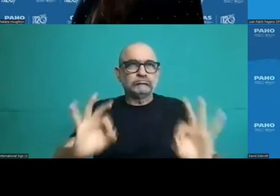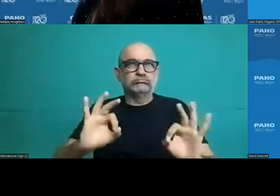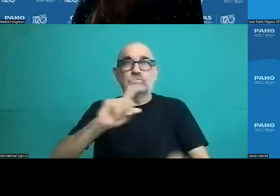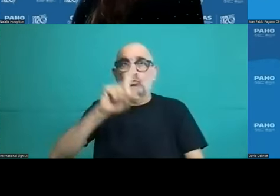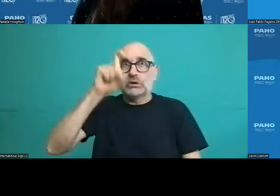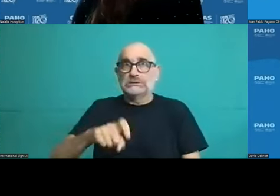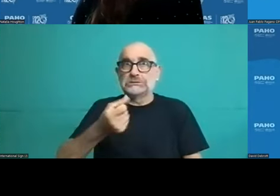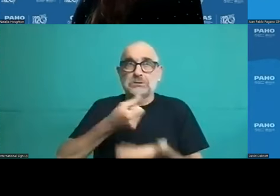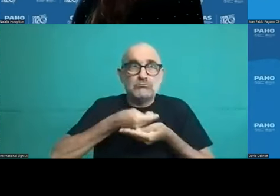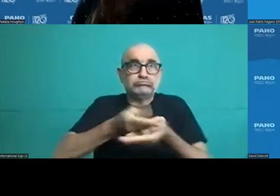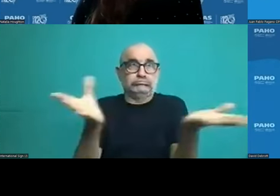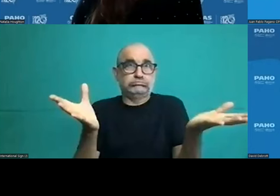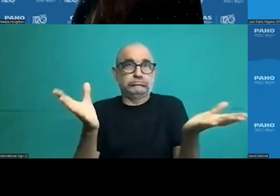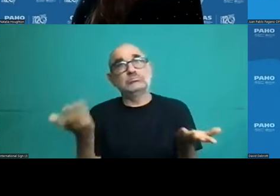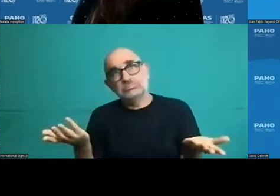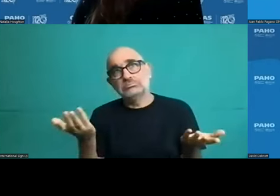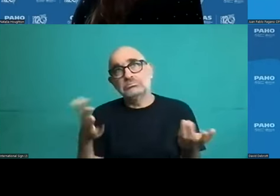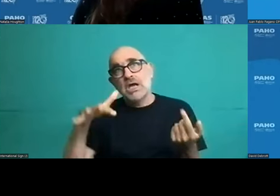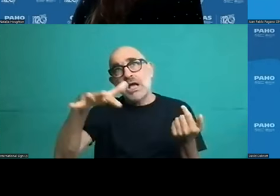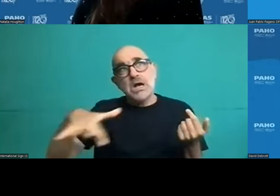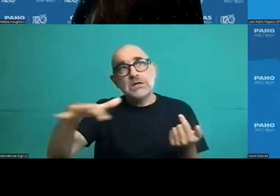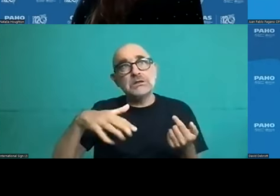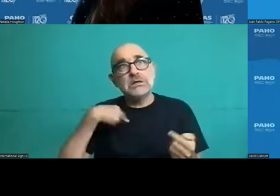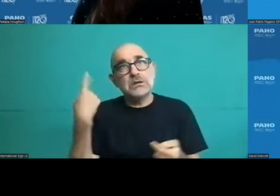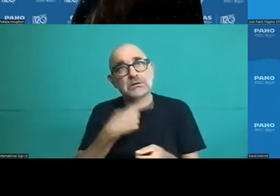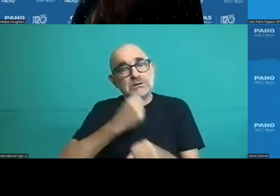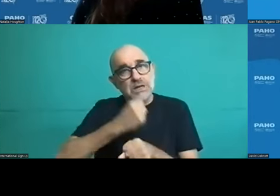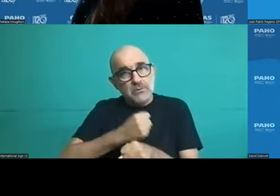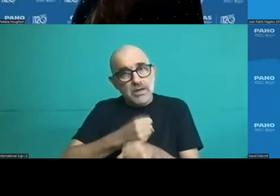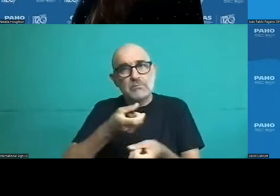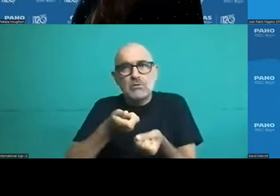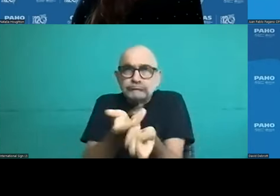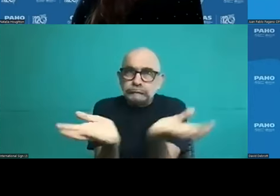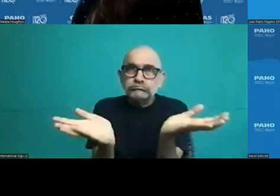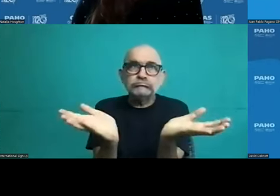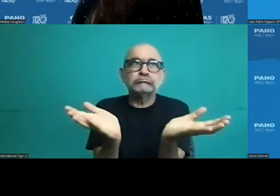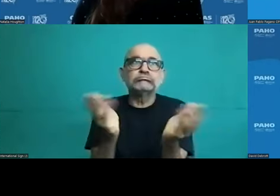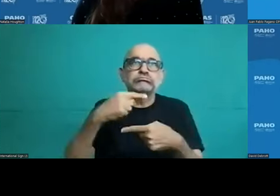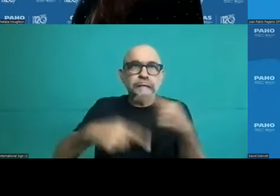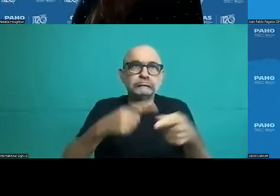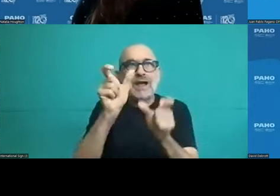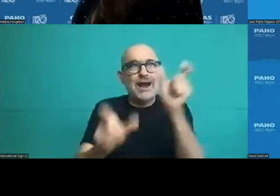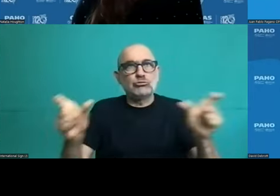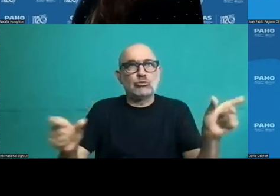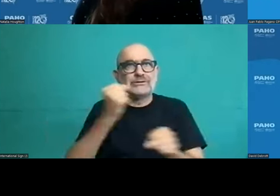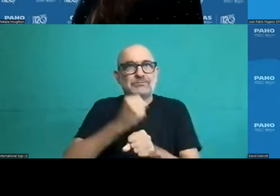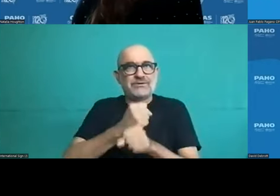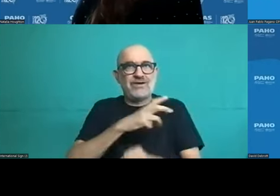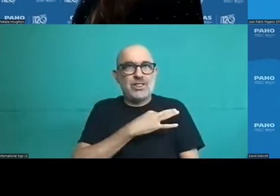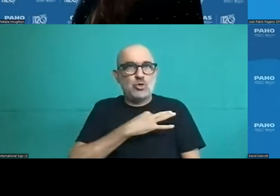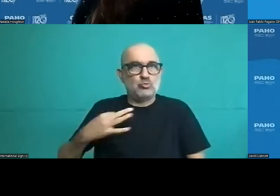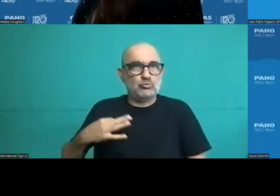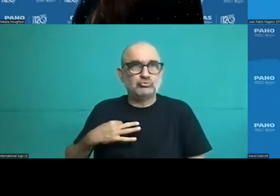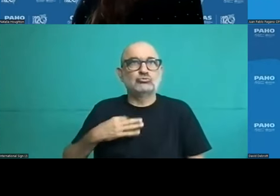supply side. And these agents operate formally within the